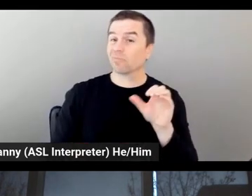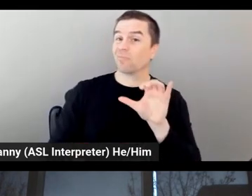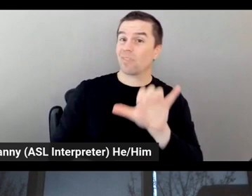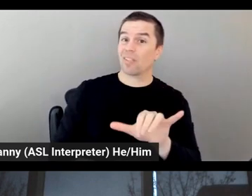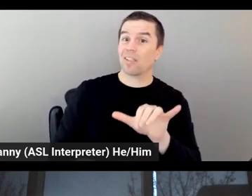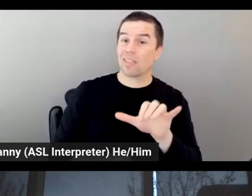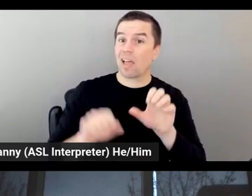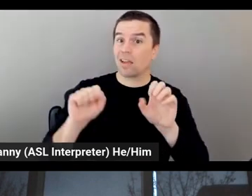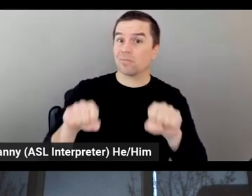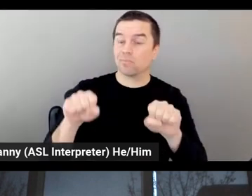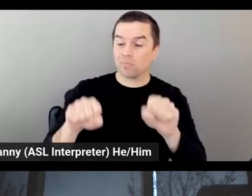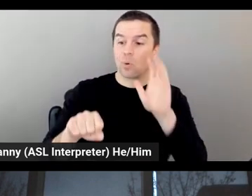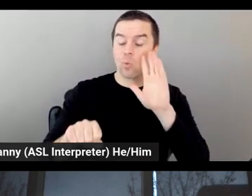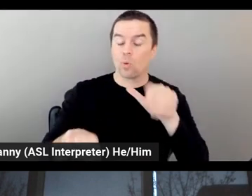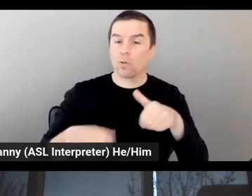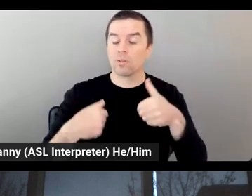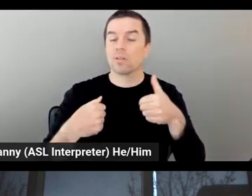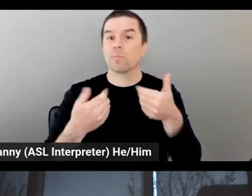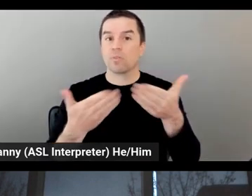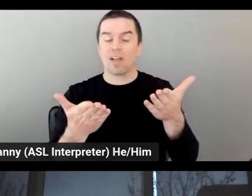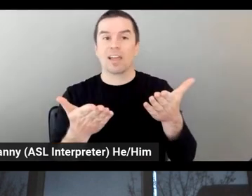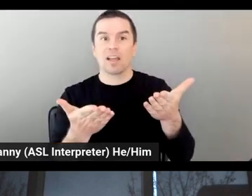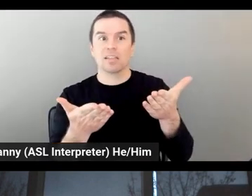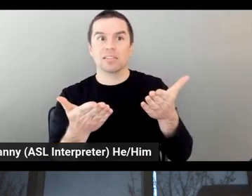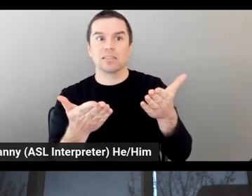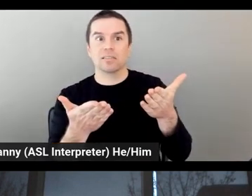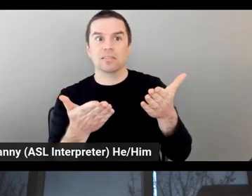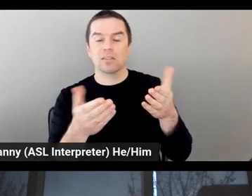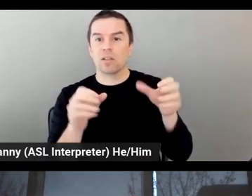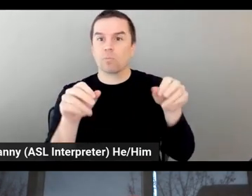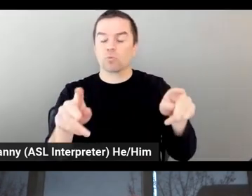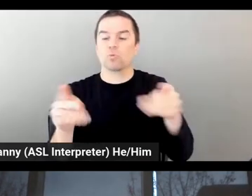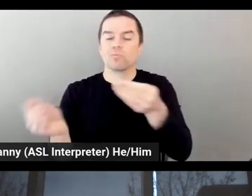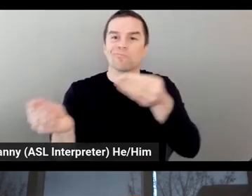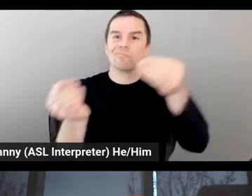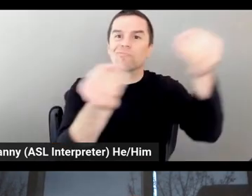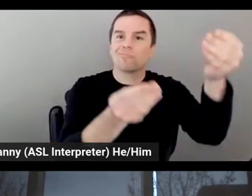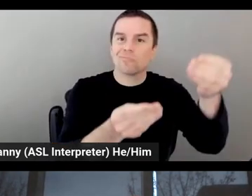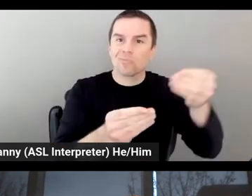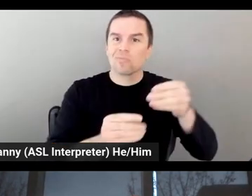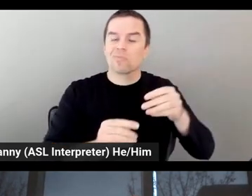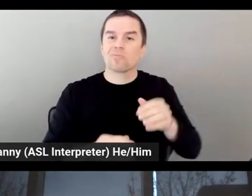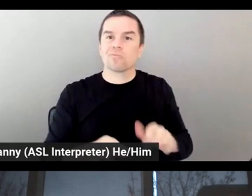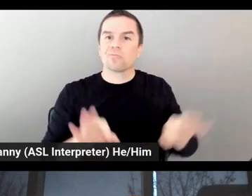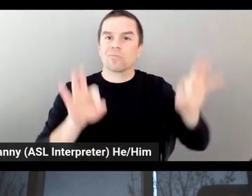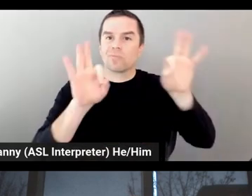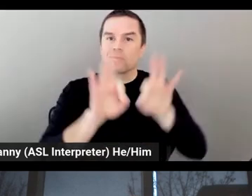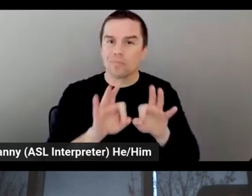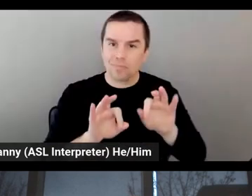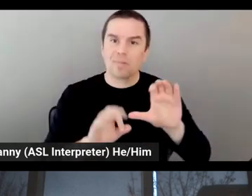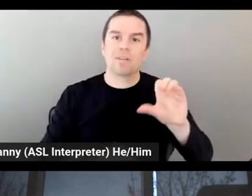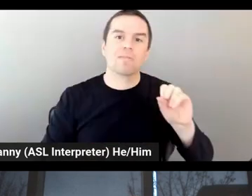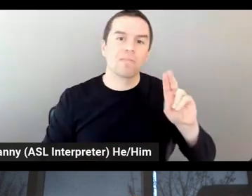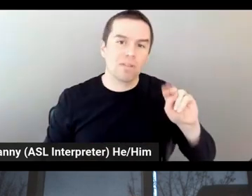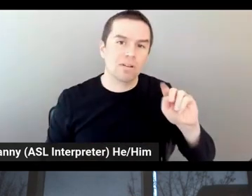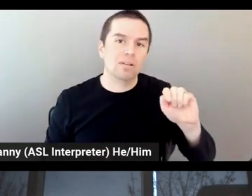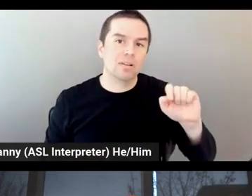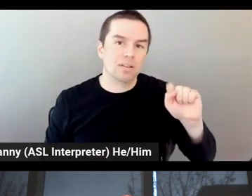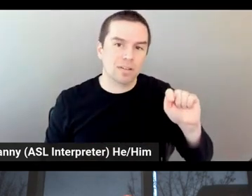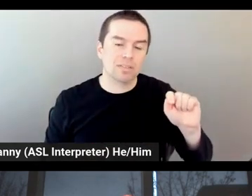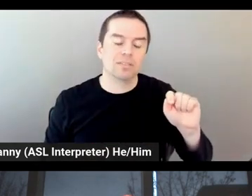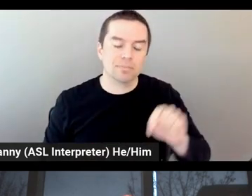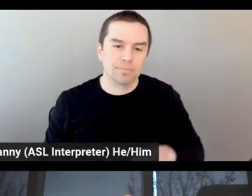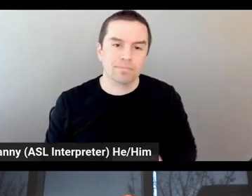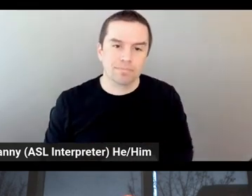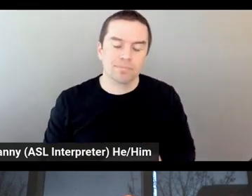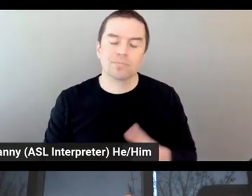content, which is what everything is all about when you do have this kind of app that want to engage the fan,